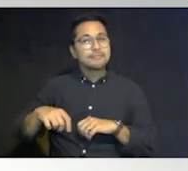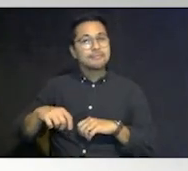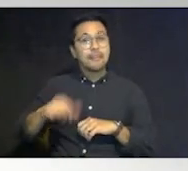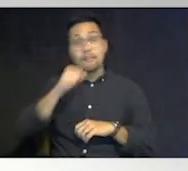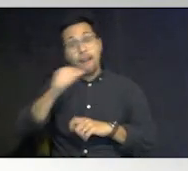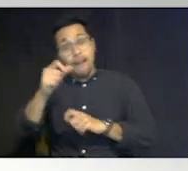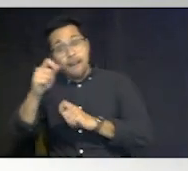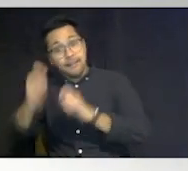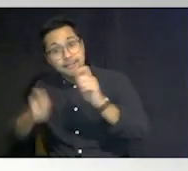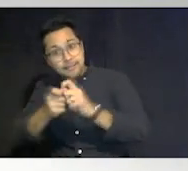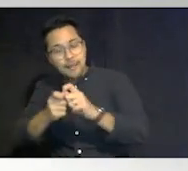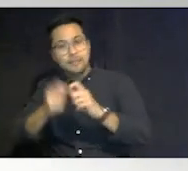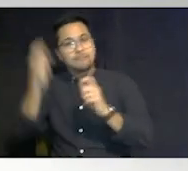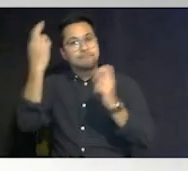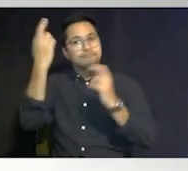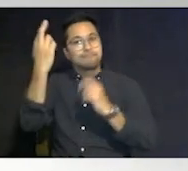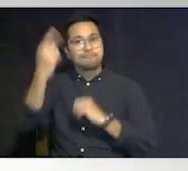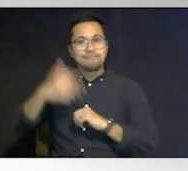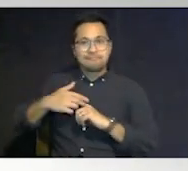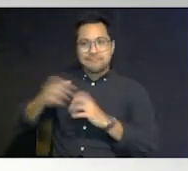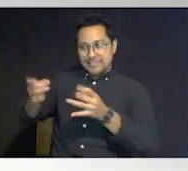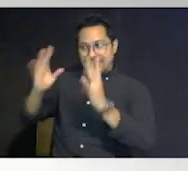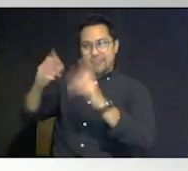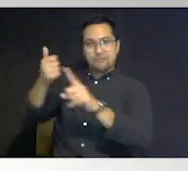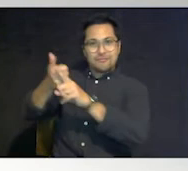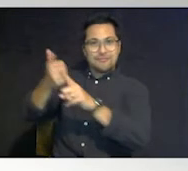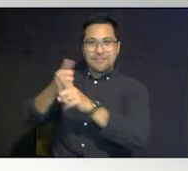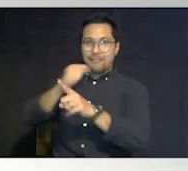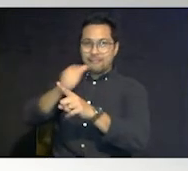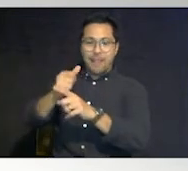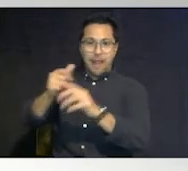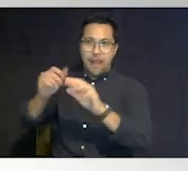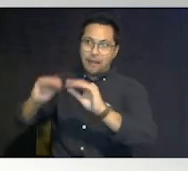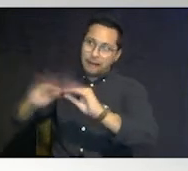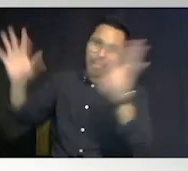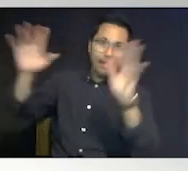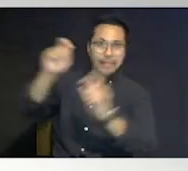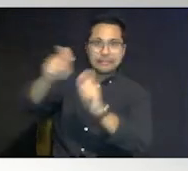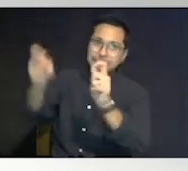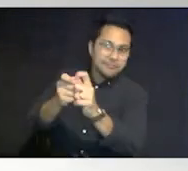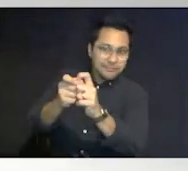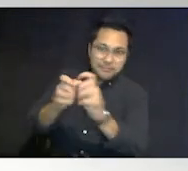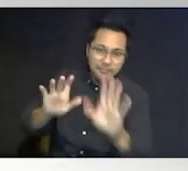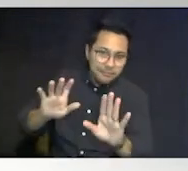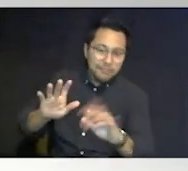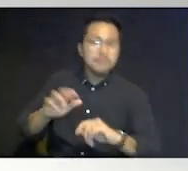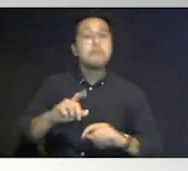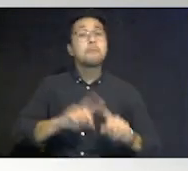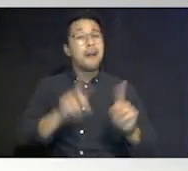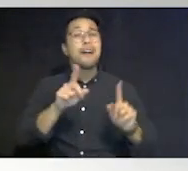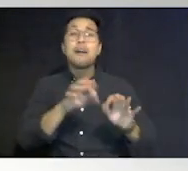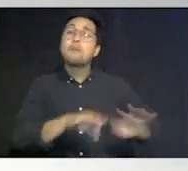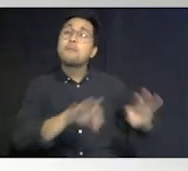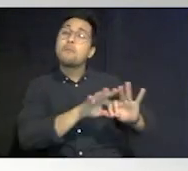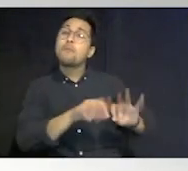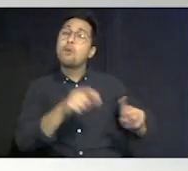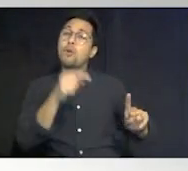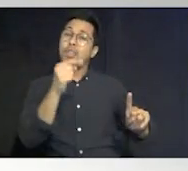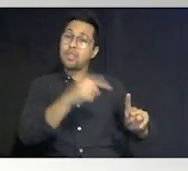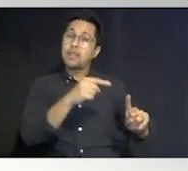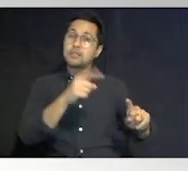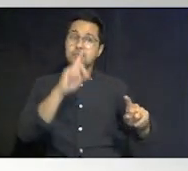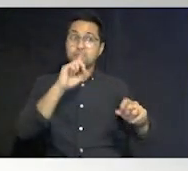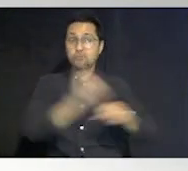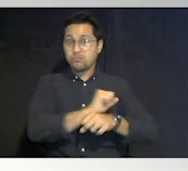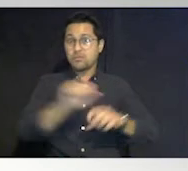because disaster is an innocent inexact science but i think it's important that that we understand that this is the cycle